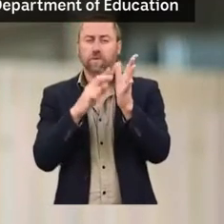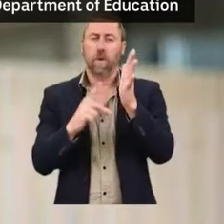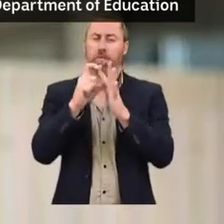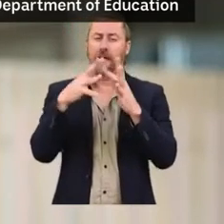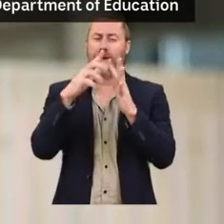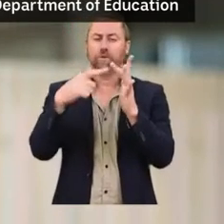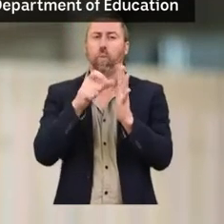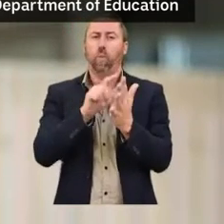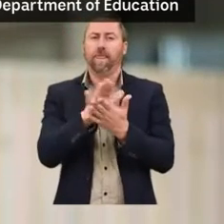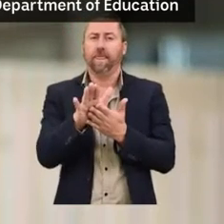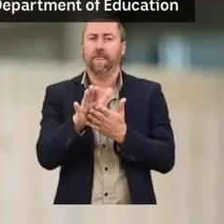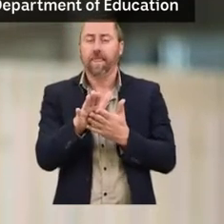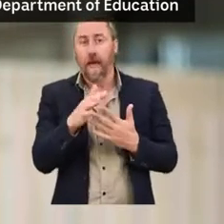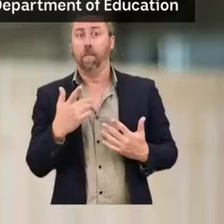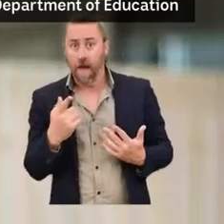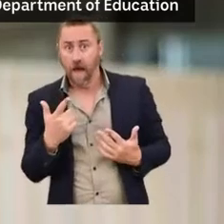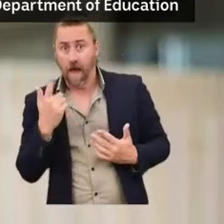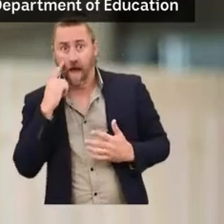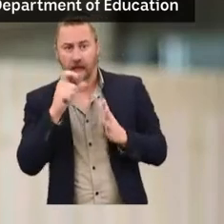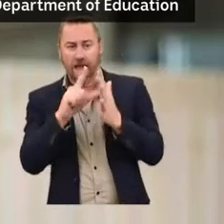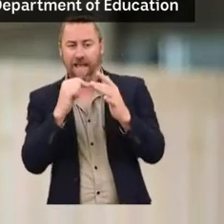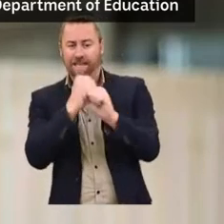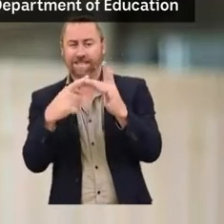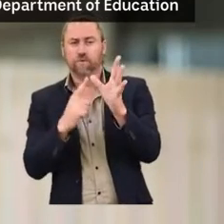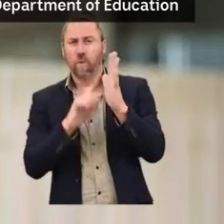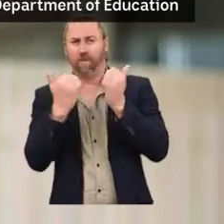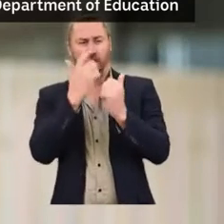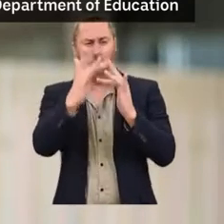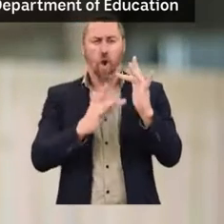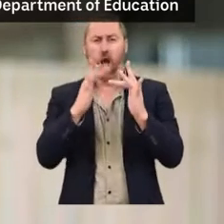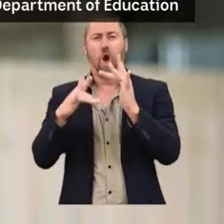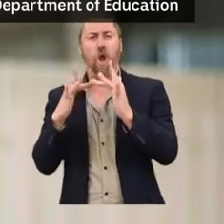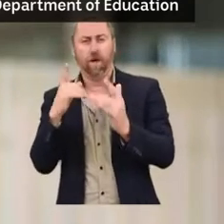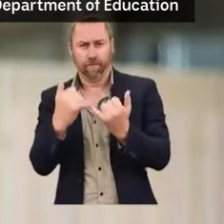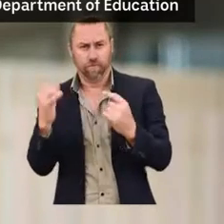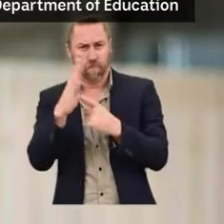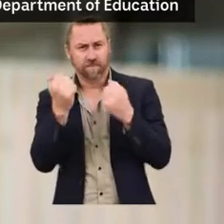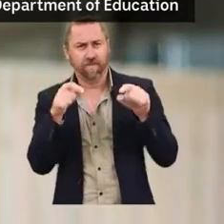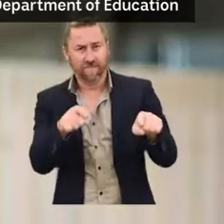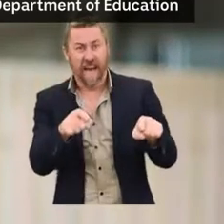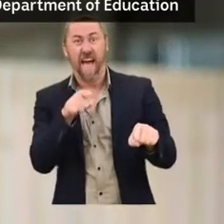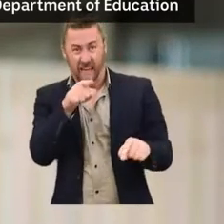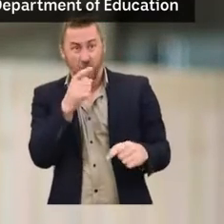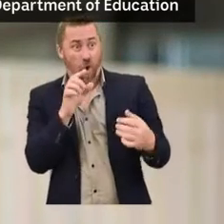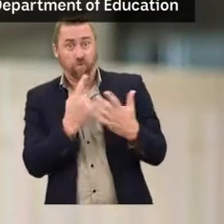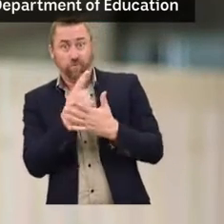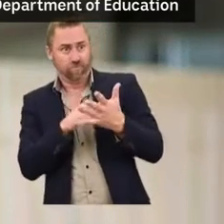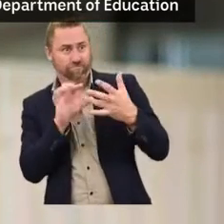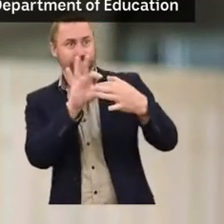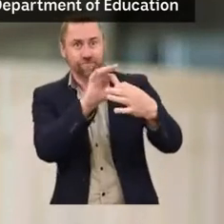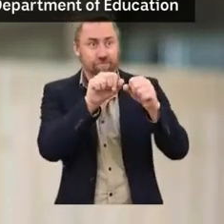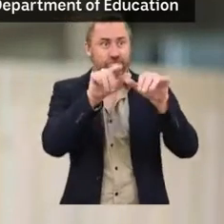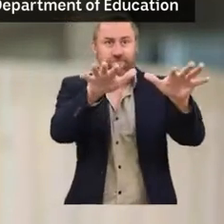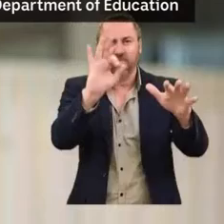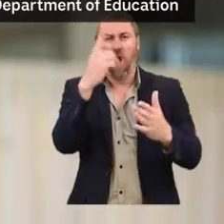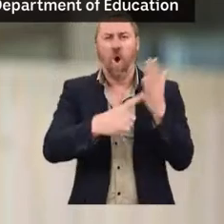divide for our schools and students and creating greater equity of access is very important. This is not simply about getting